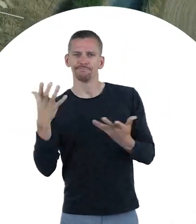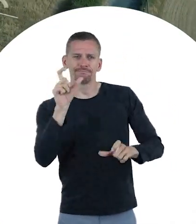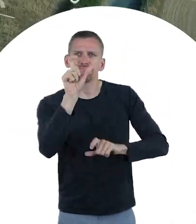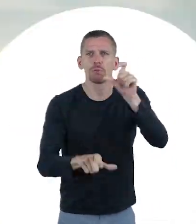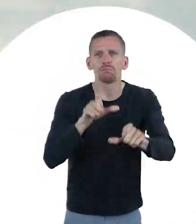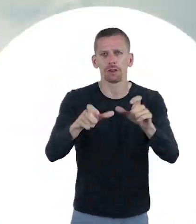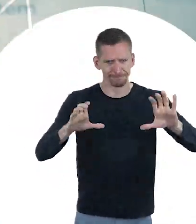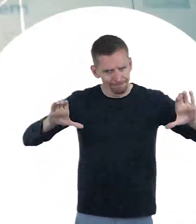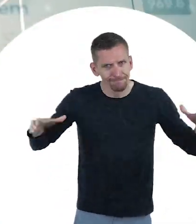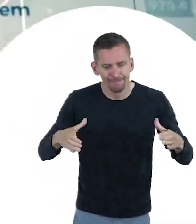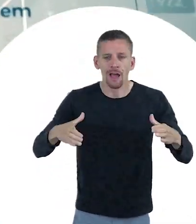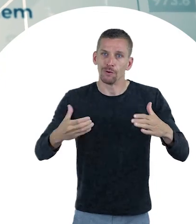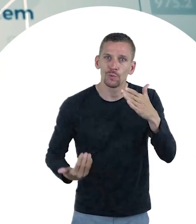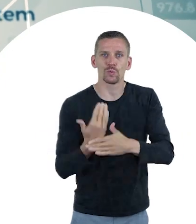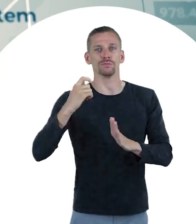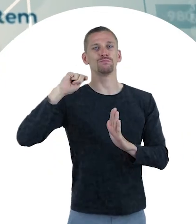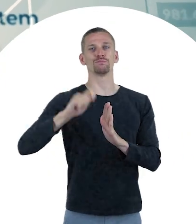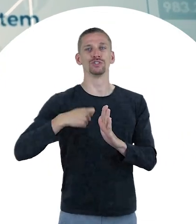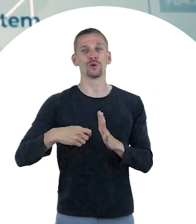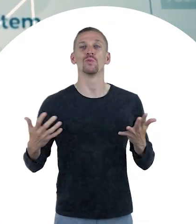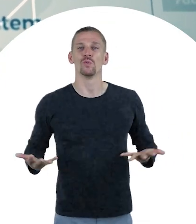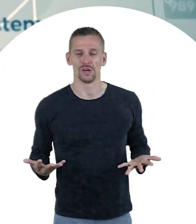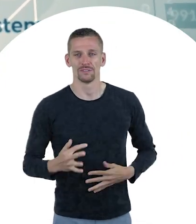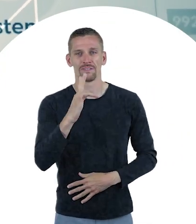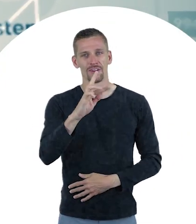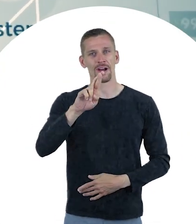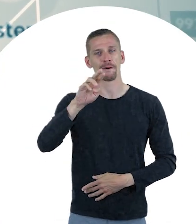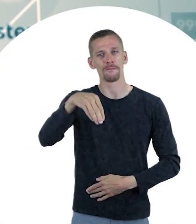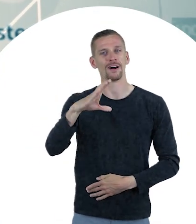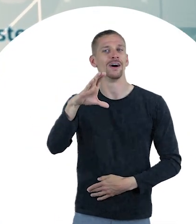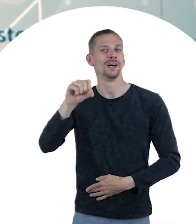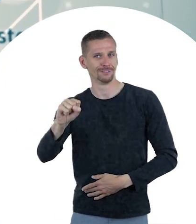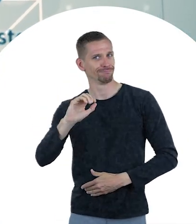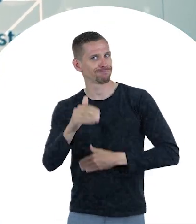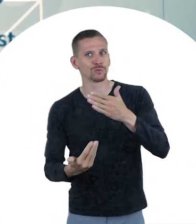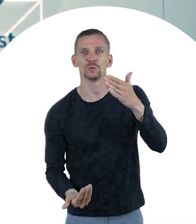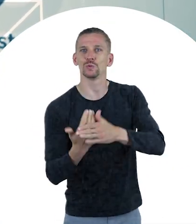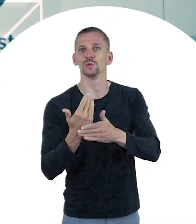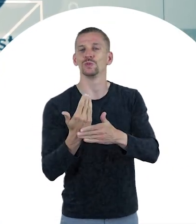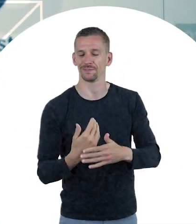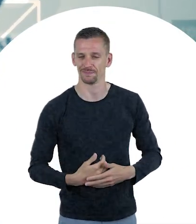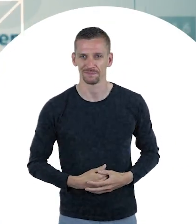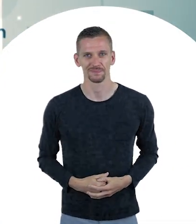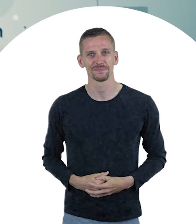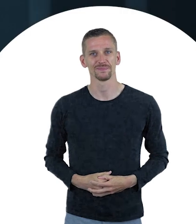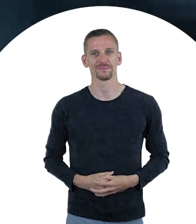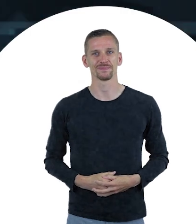have begun designing the future railway mobile communication system, the FRMCS.